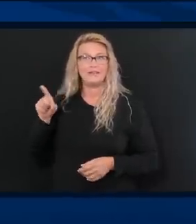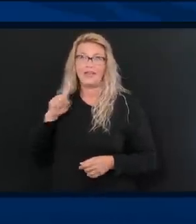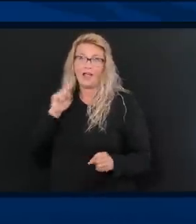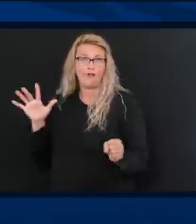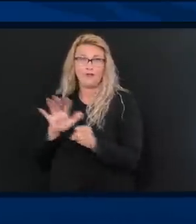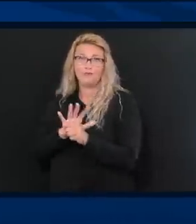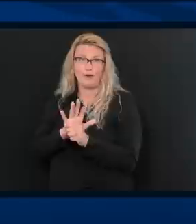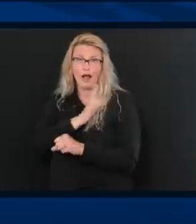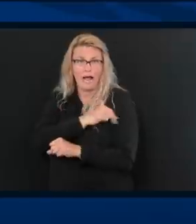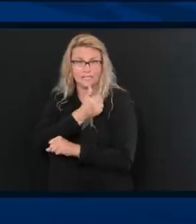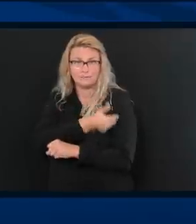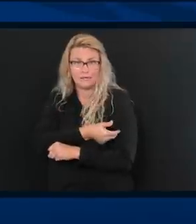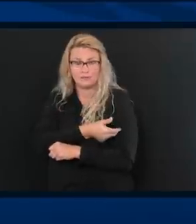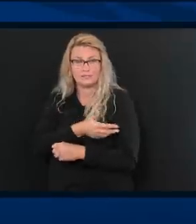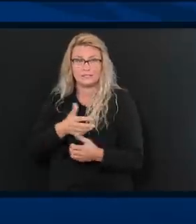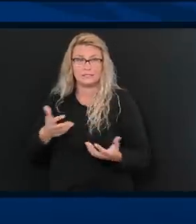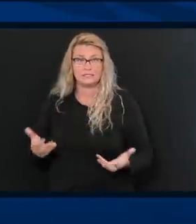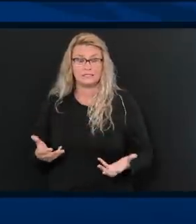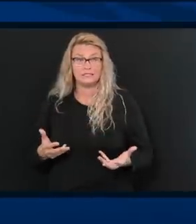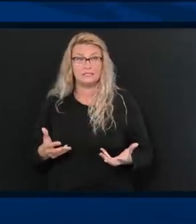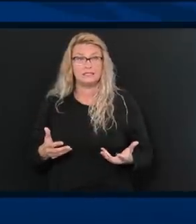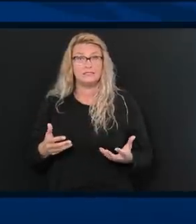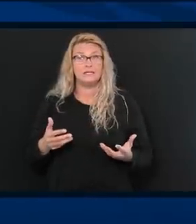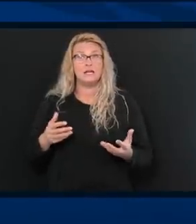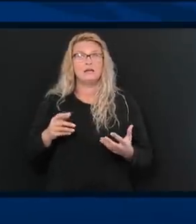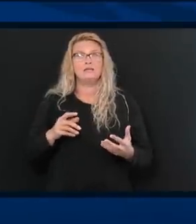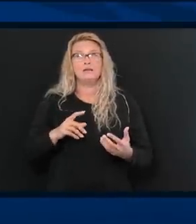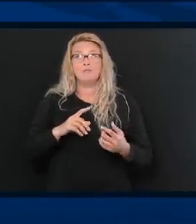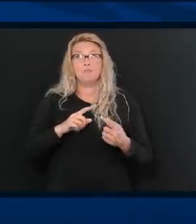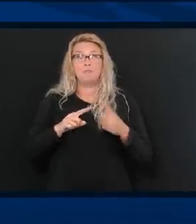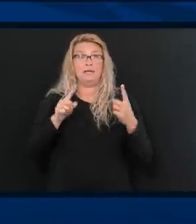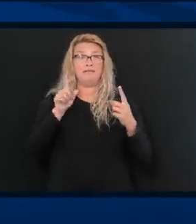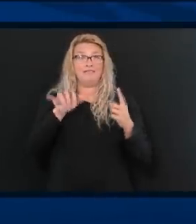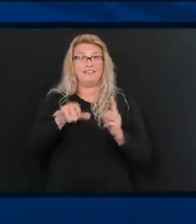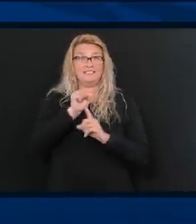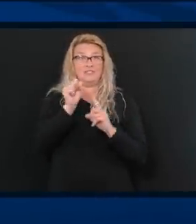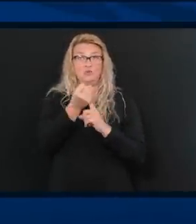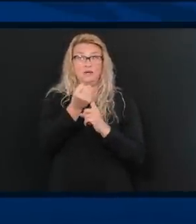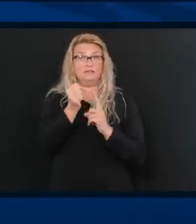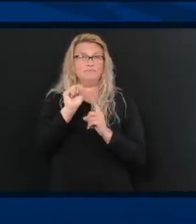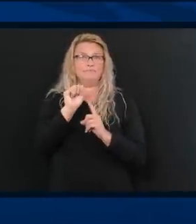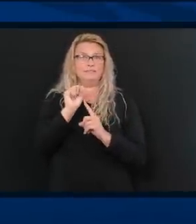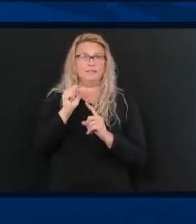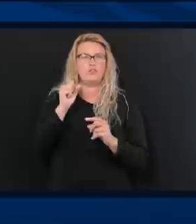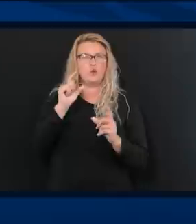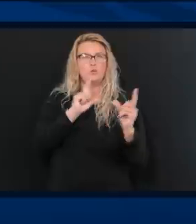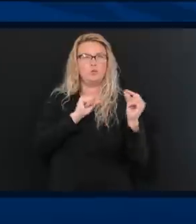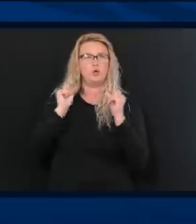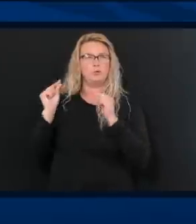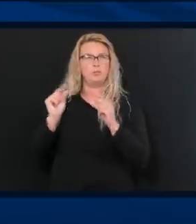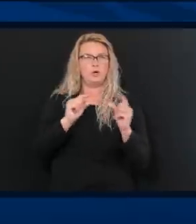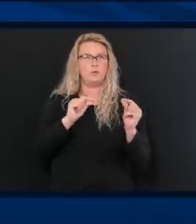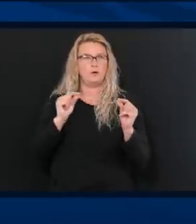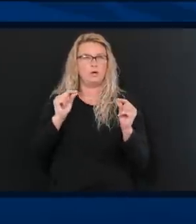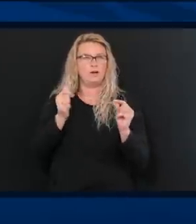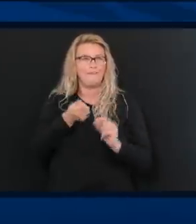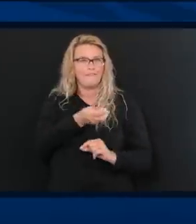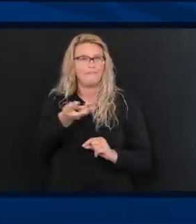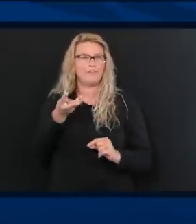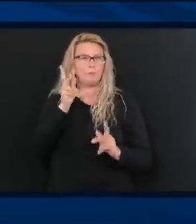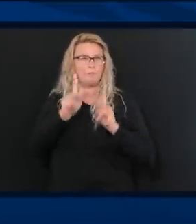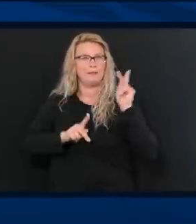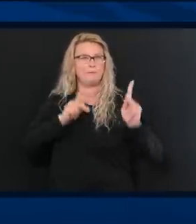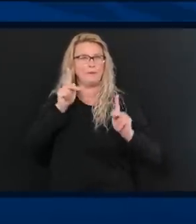So just wondering if we could talk about the situation statewide, but also if someone could address a rumor that I've heard now from several people, um,